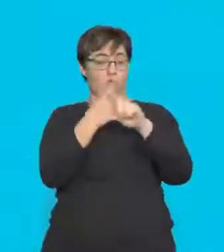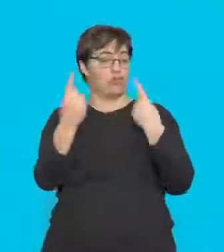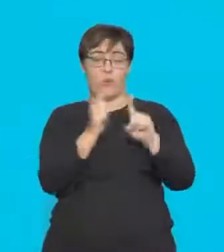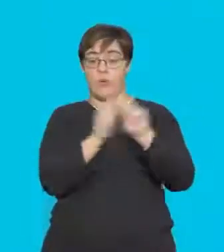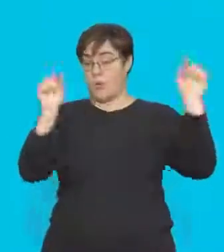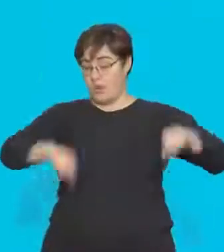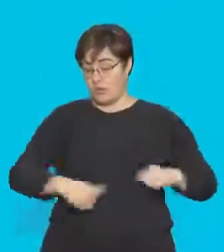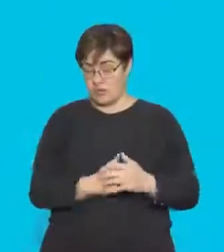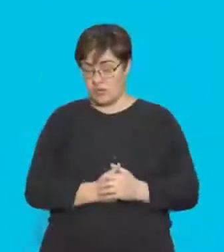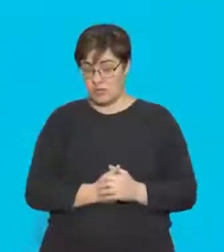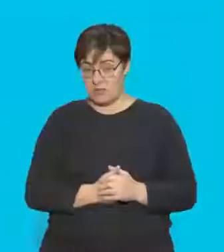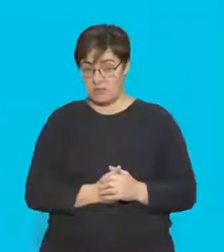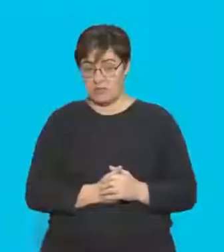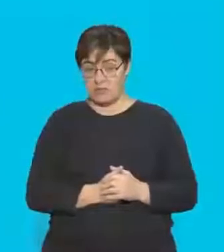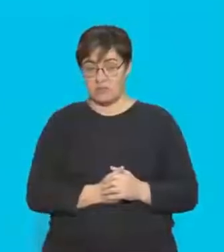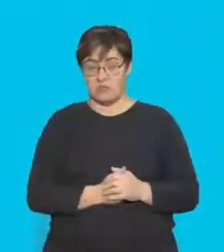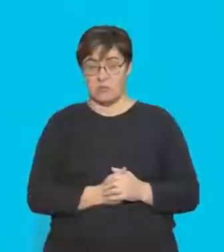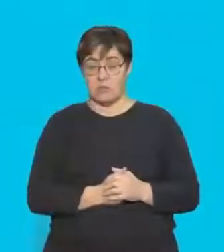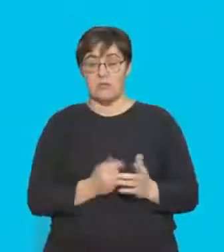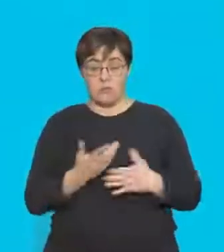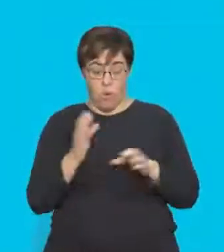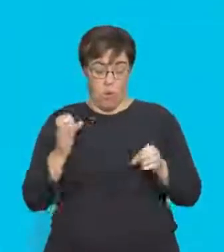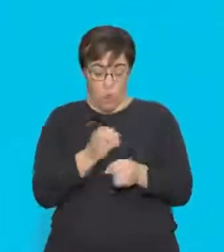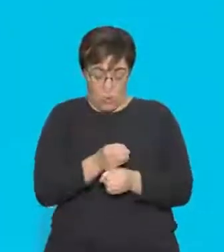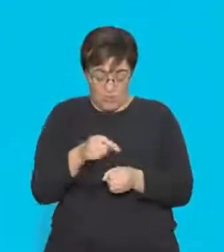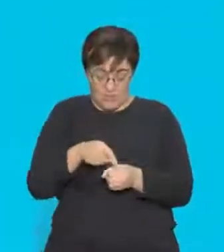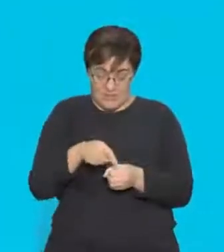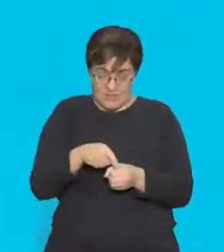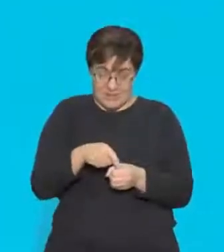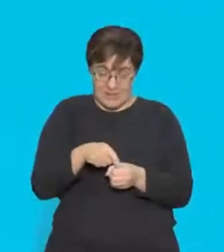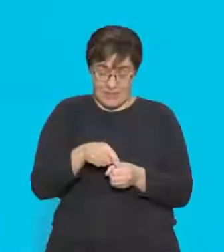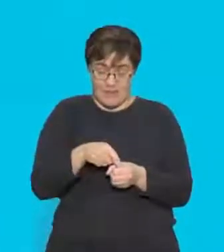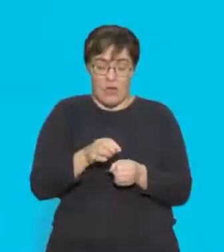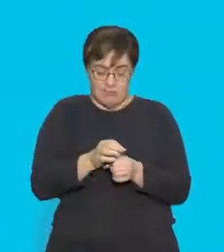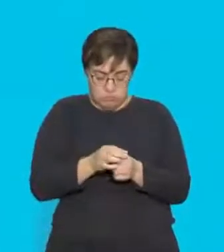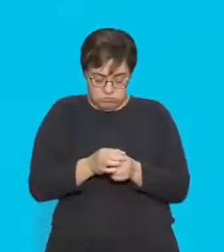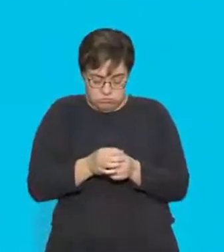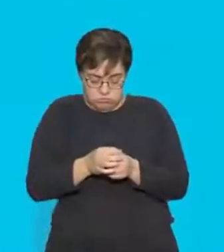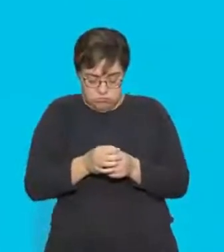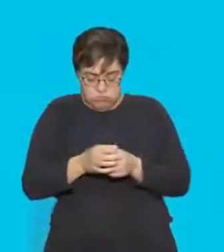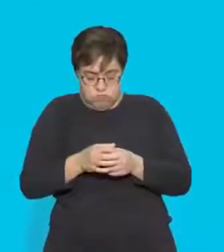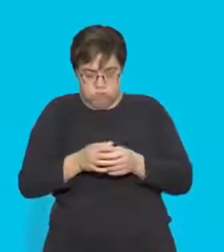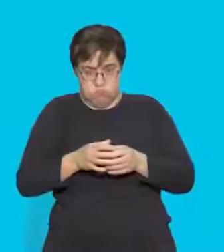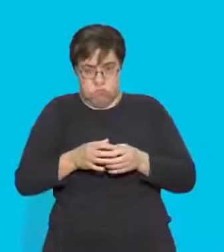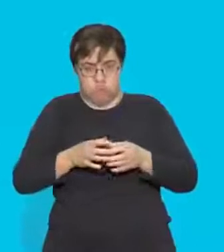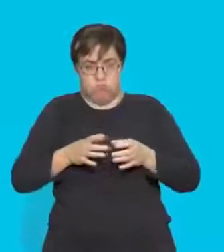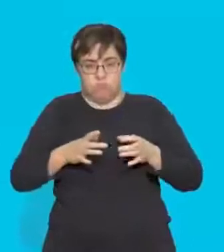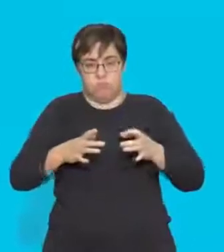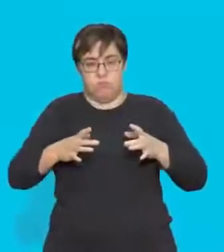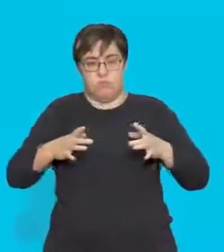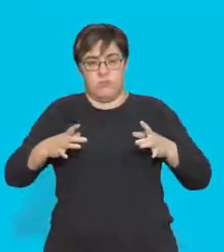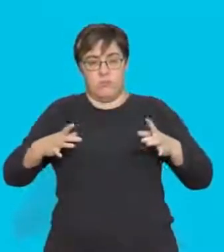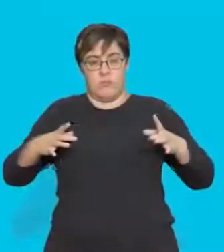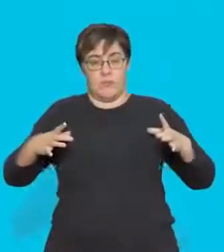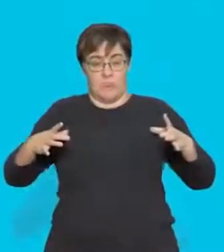each other. So we start with those that are close to the conductor. And as they go further apart, we